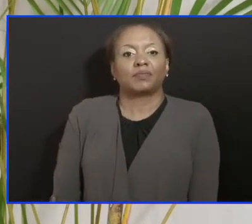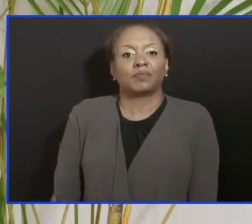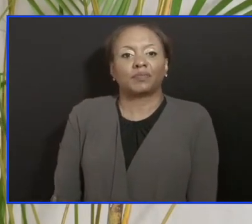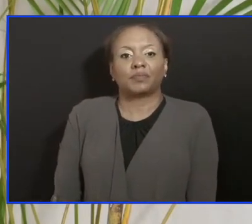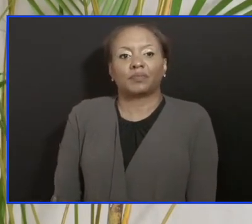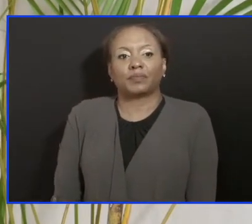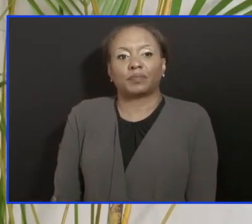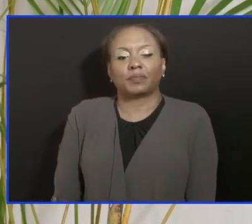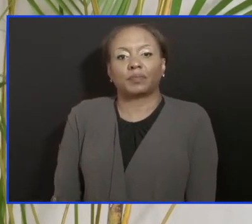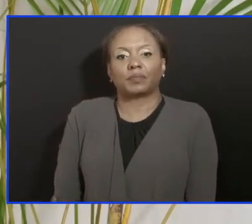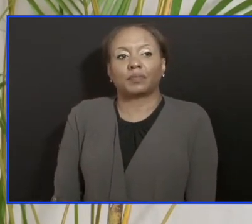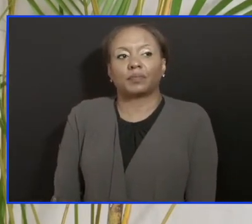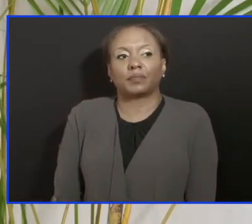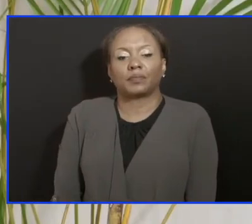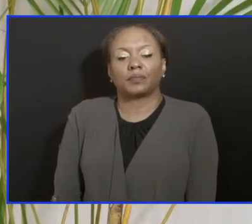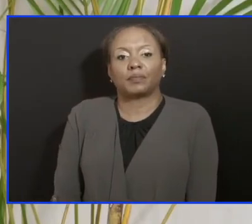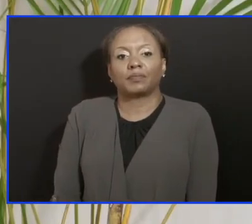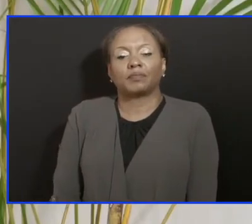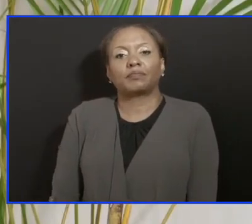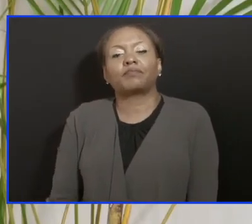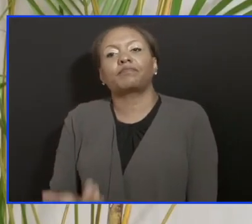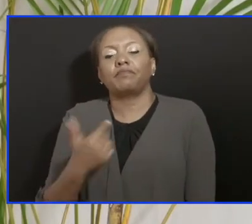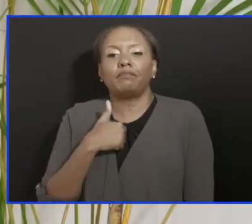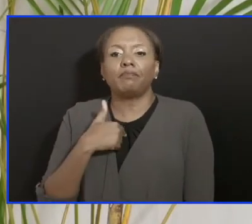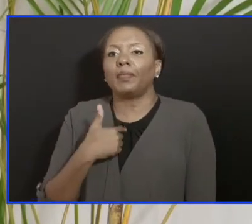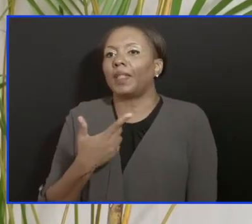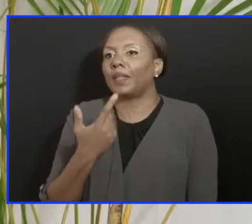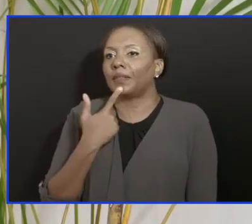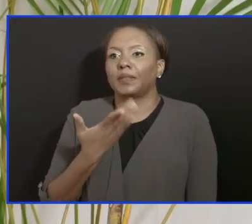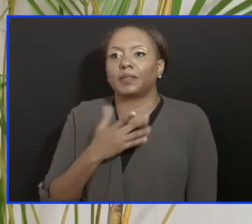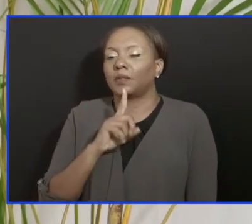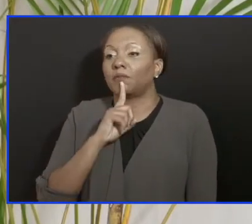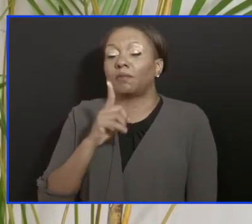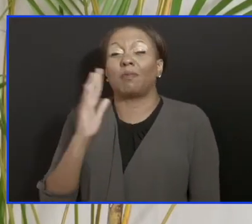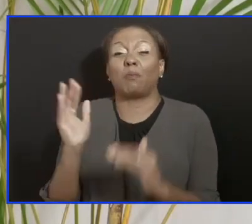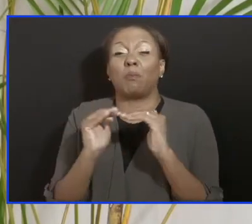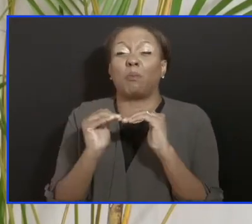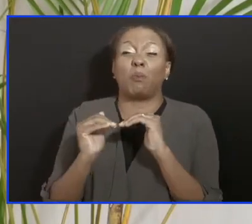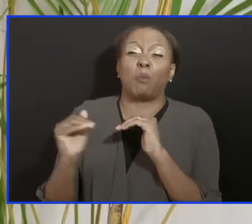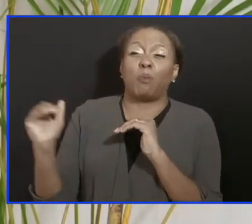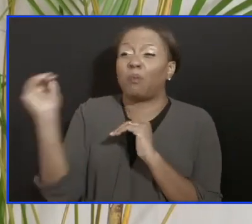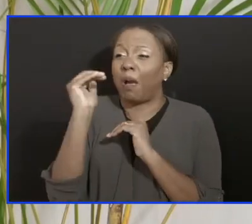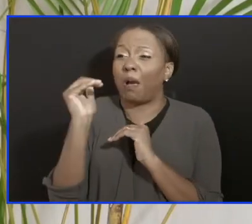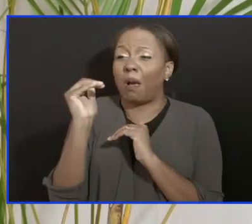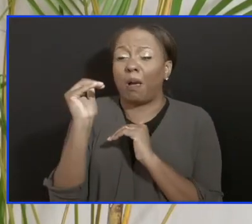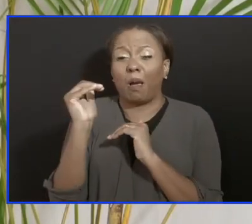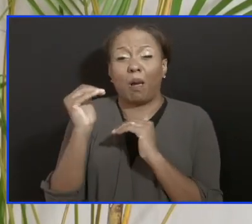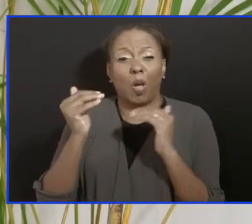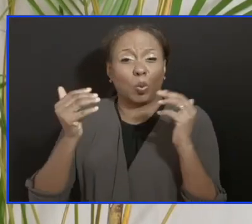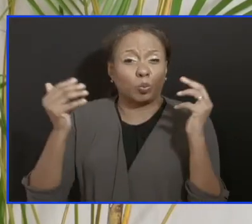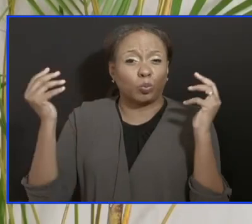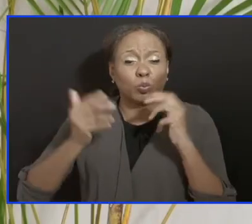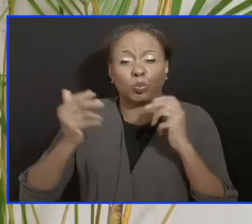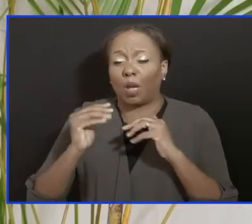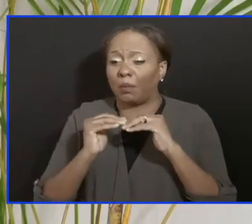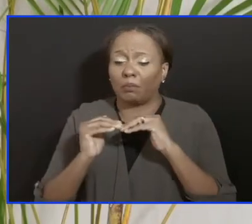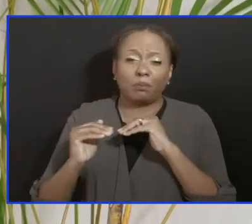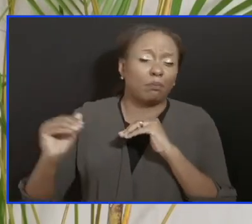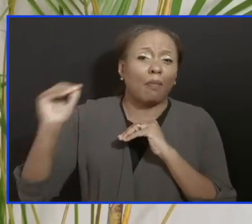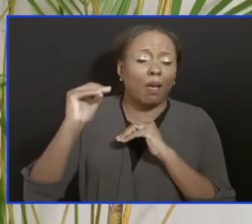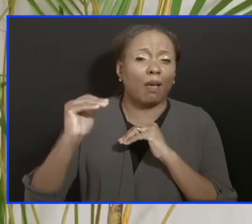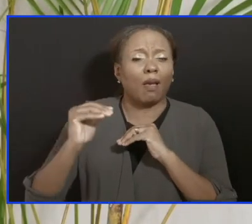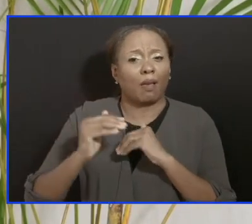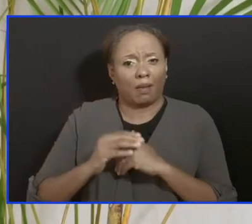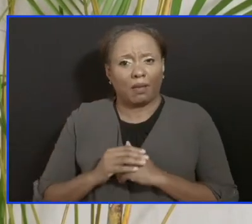obviously, I don't have to tell you that this is indeed a high number, but it is a high